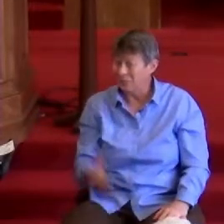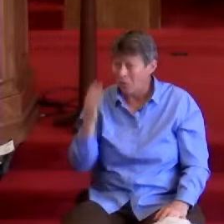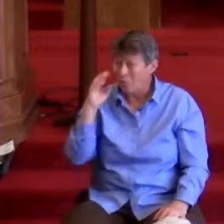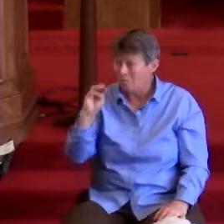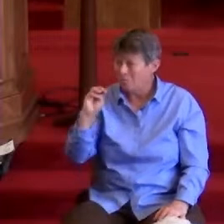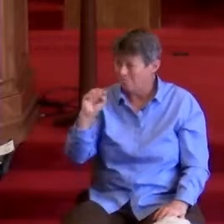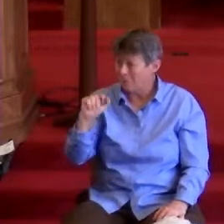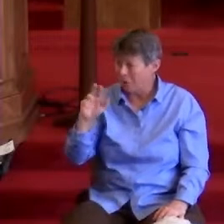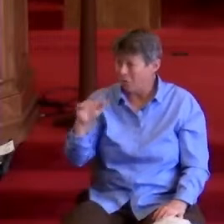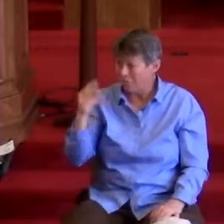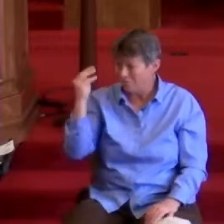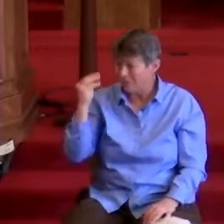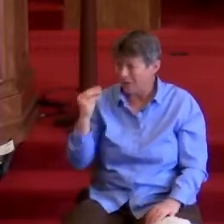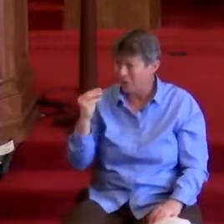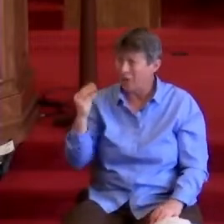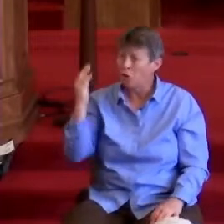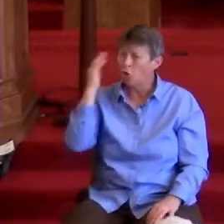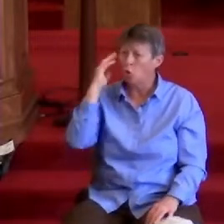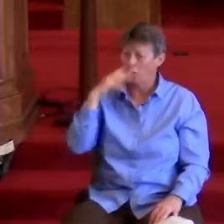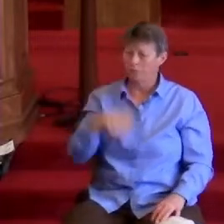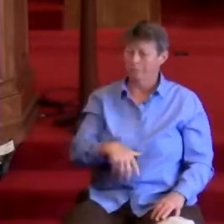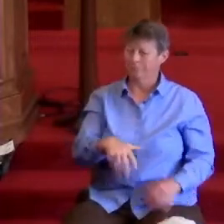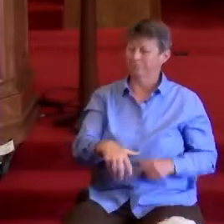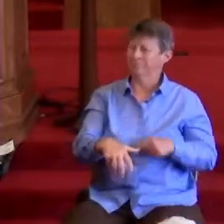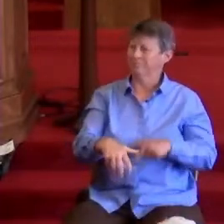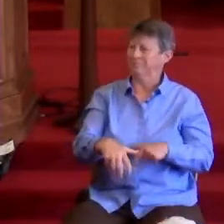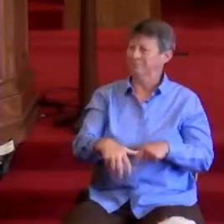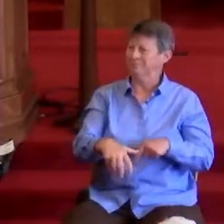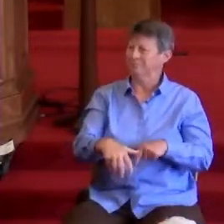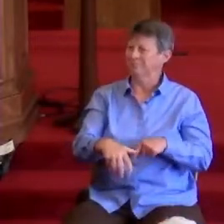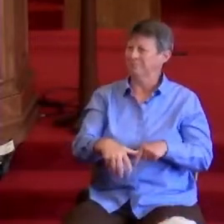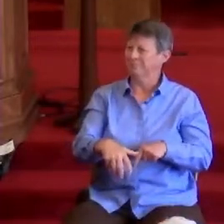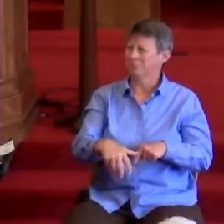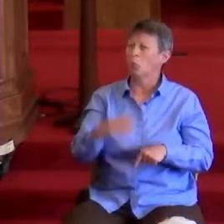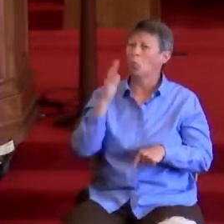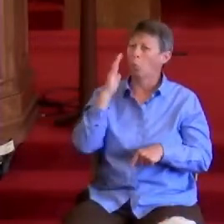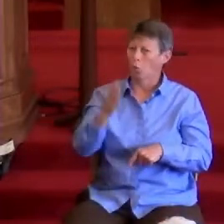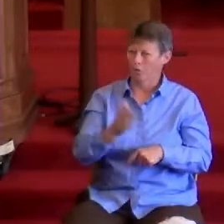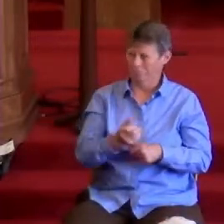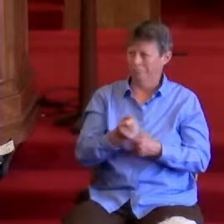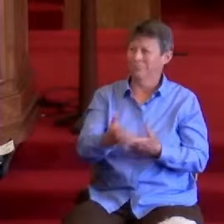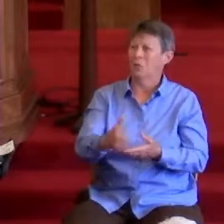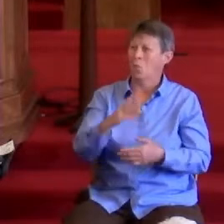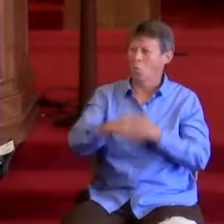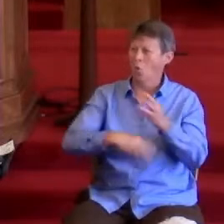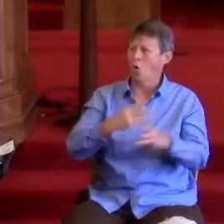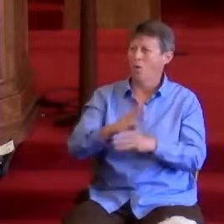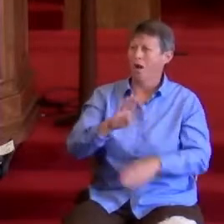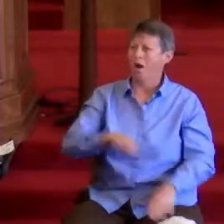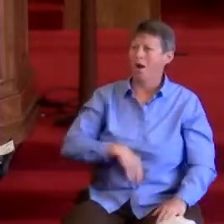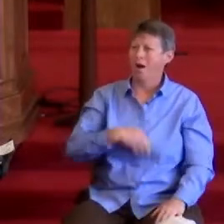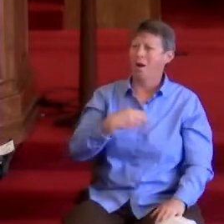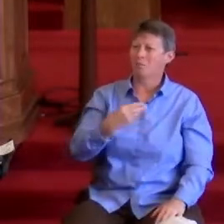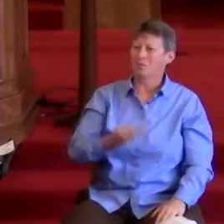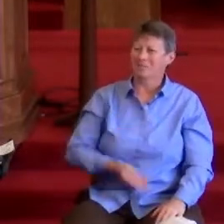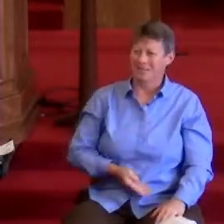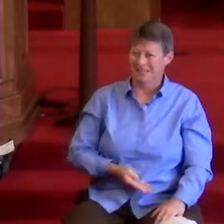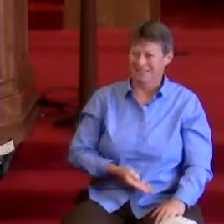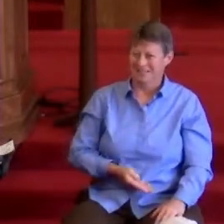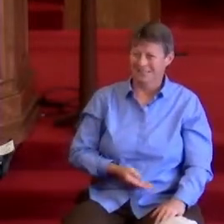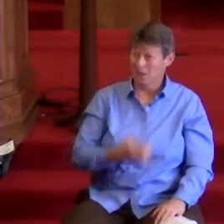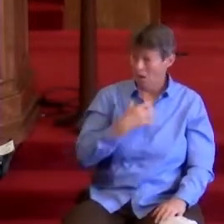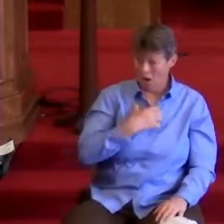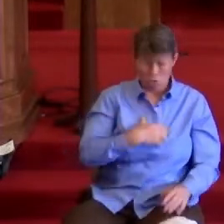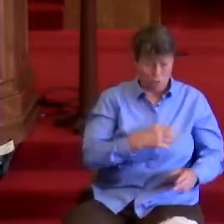she knew the child she was carrying in her womb would upset the world. The hungry filled with